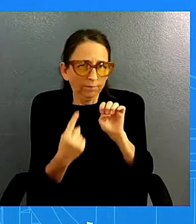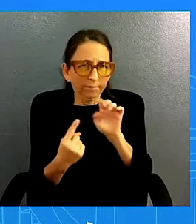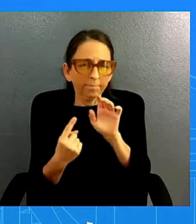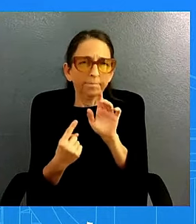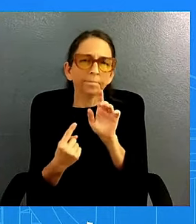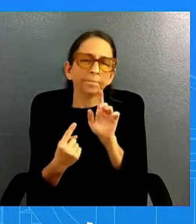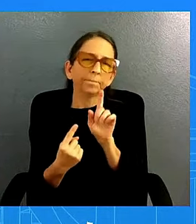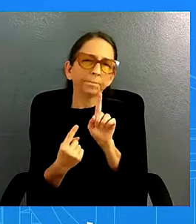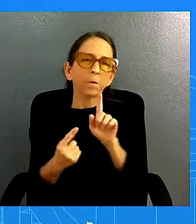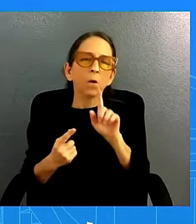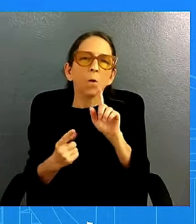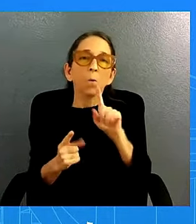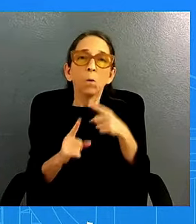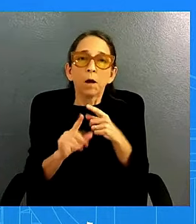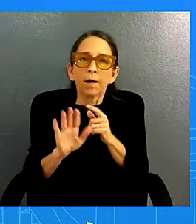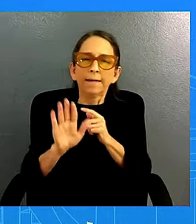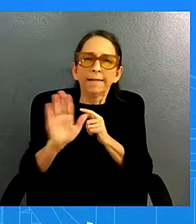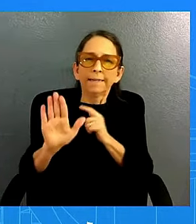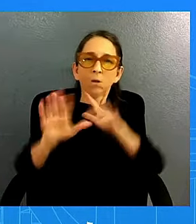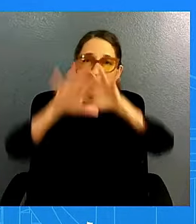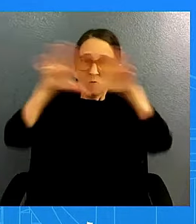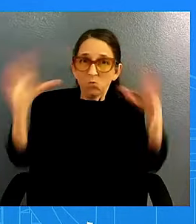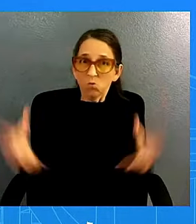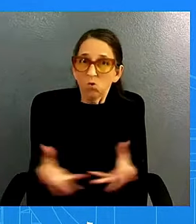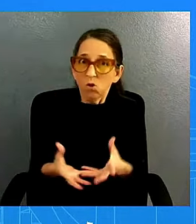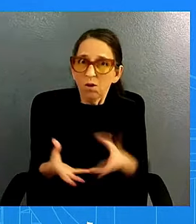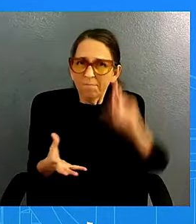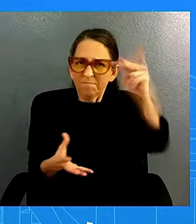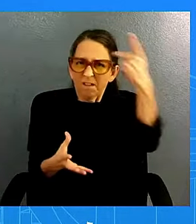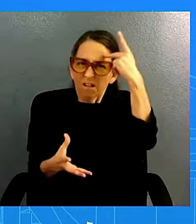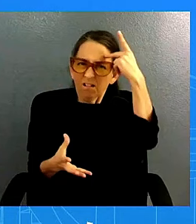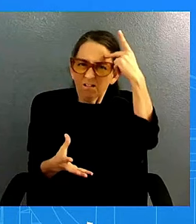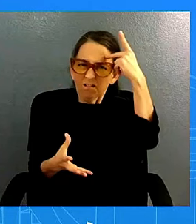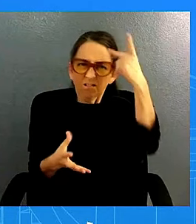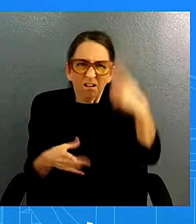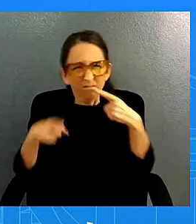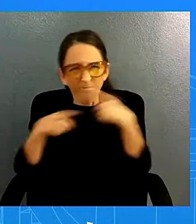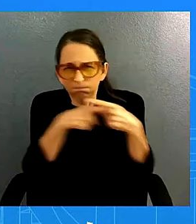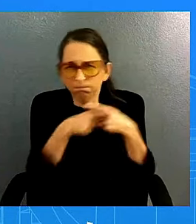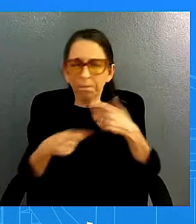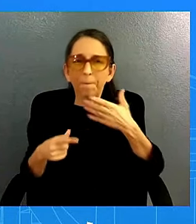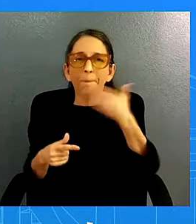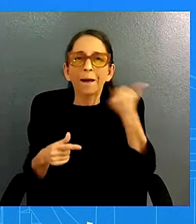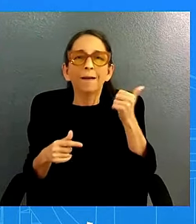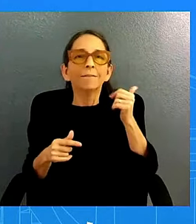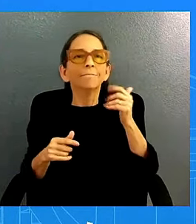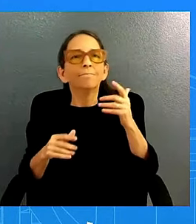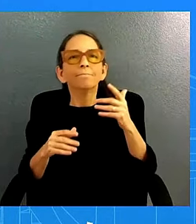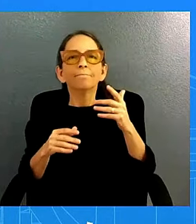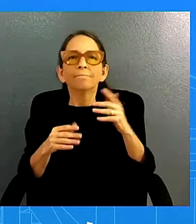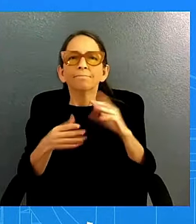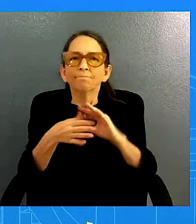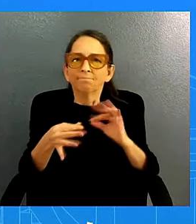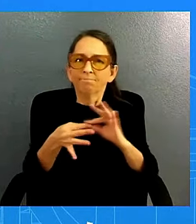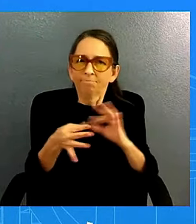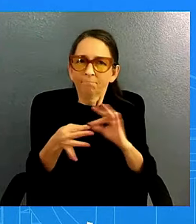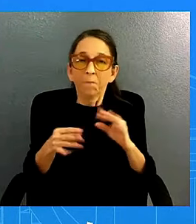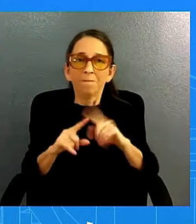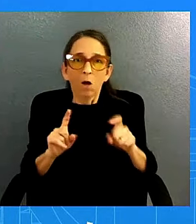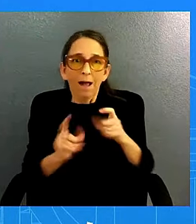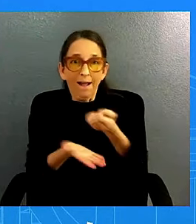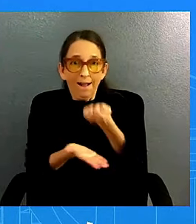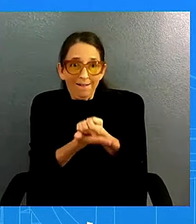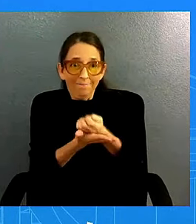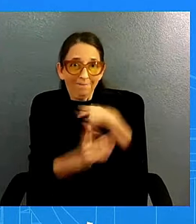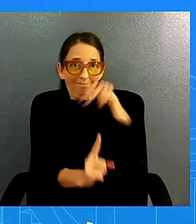who can stand up here and talk about that with more authority what i'll say is from an economic perspective of course we monitor uh that very